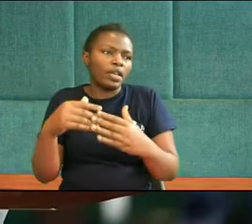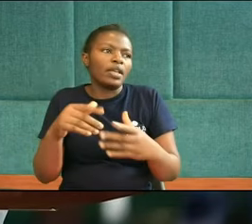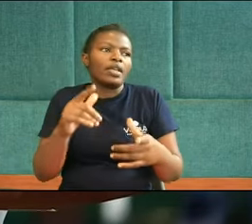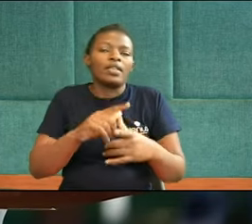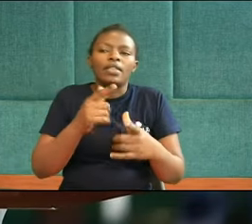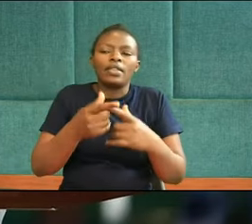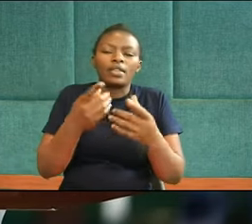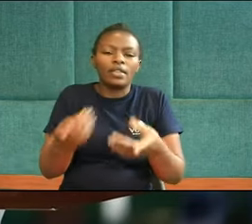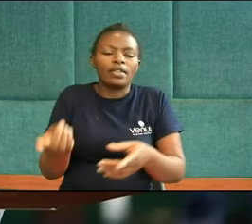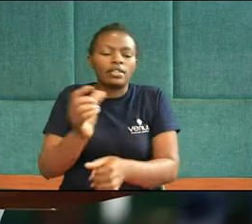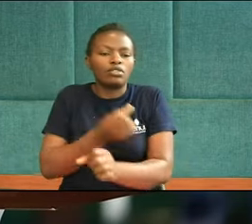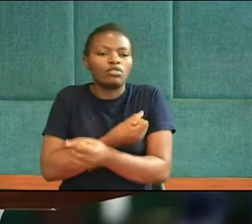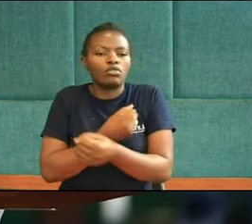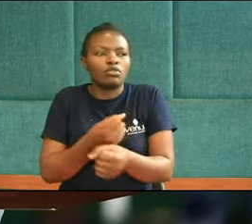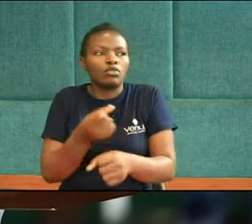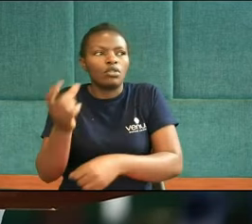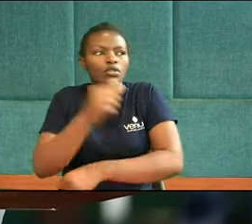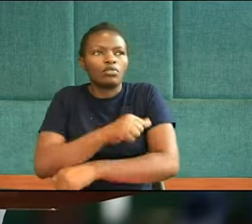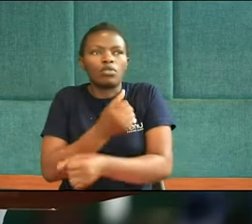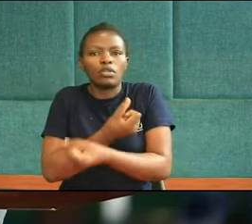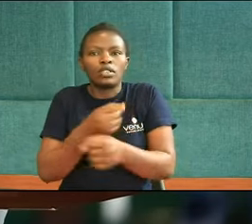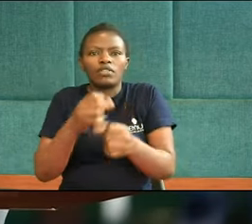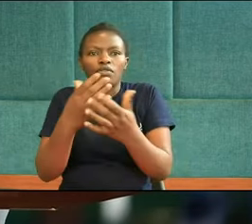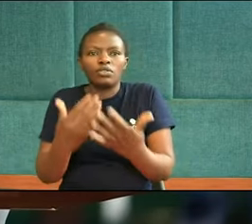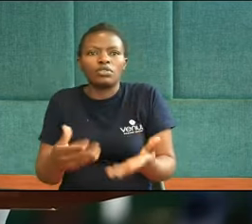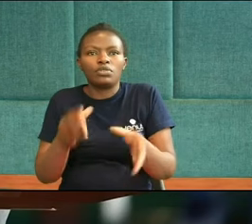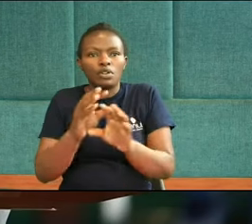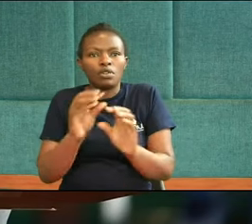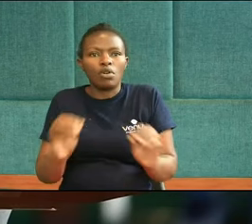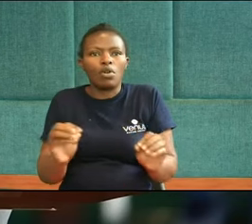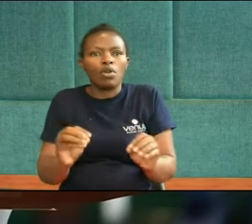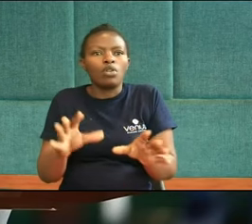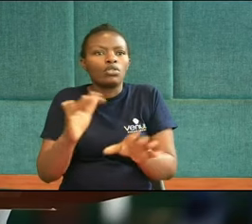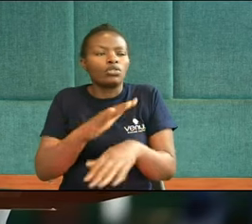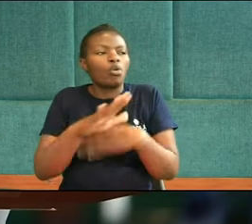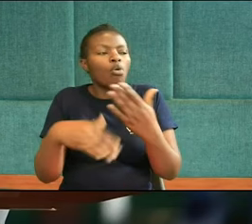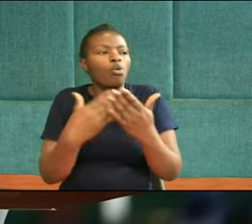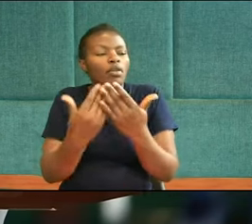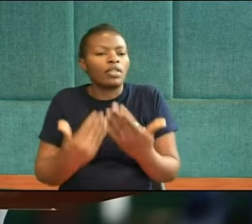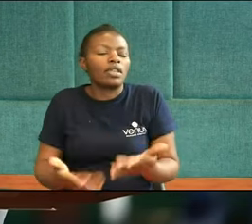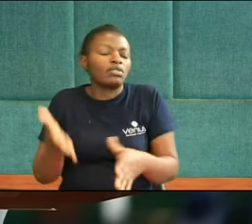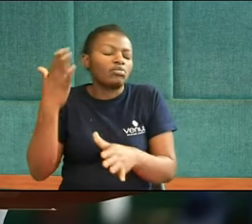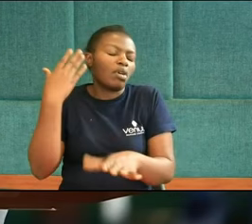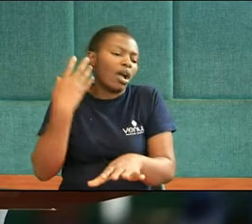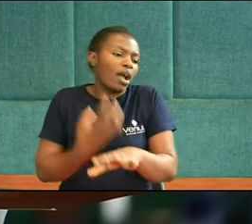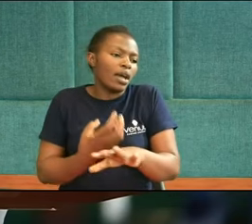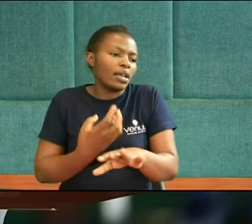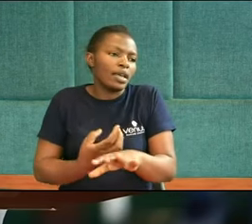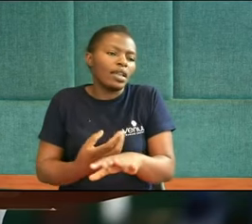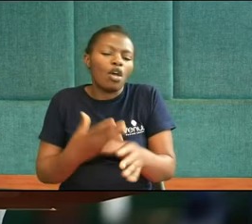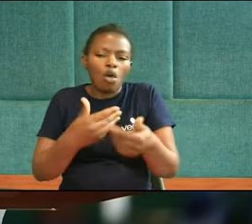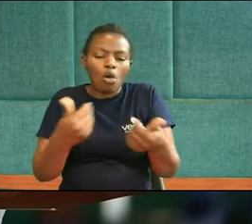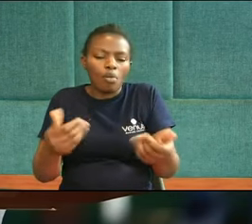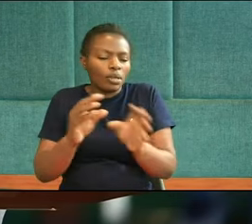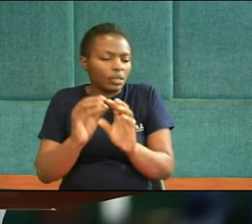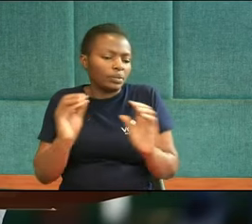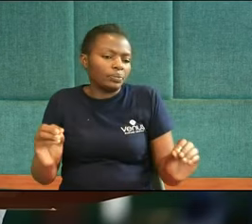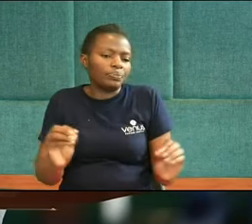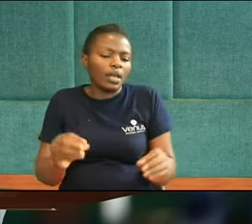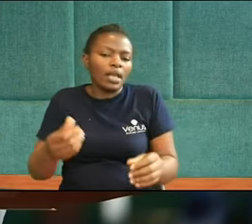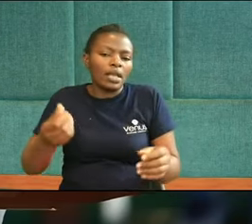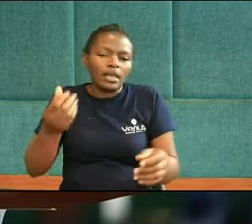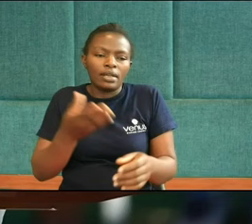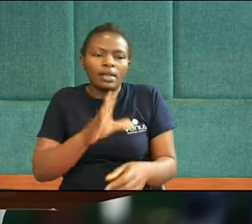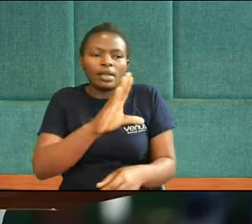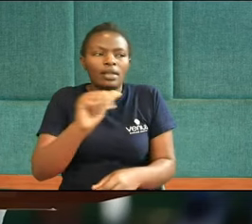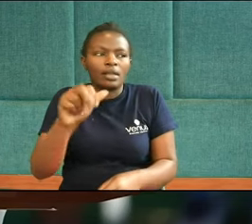unsafe for children and it couldn't open for classes. Making matters worse, no one knew when the school would be repaired. Kia was very sad. She